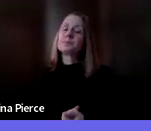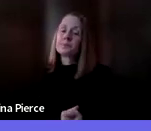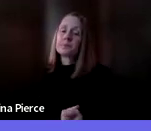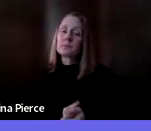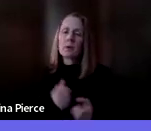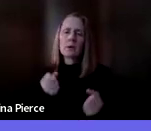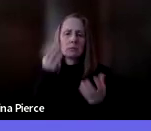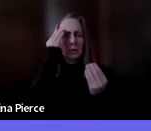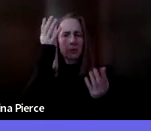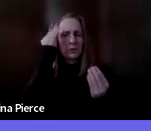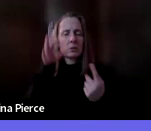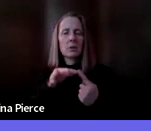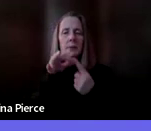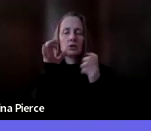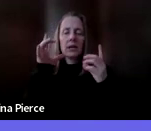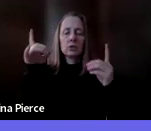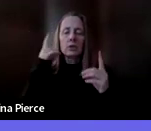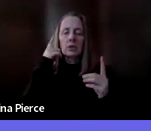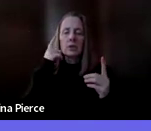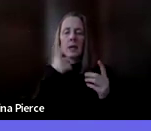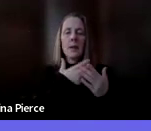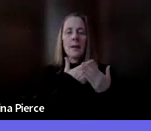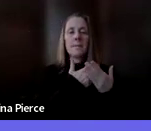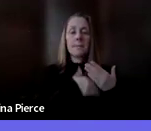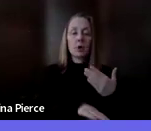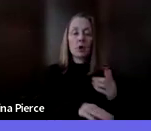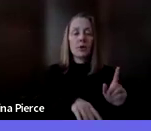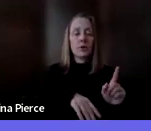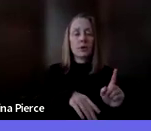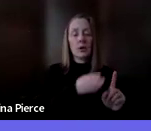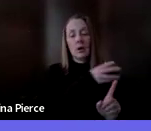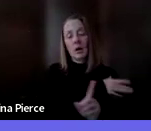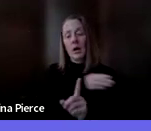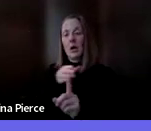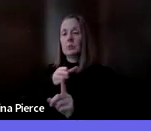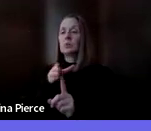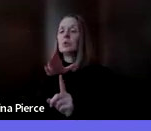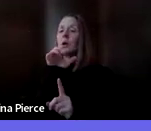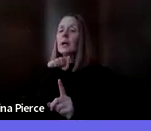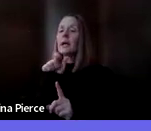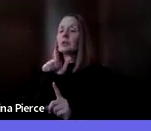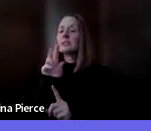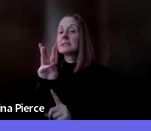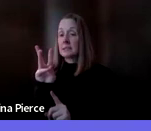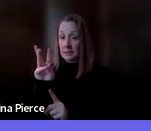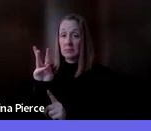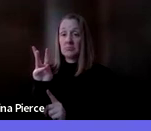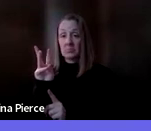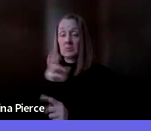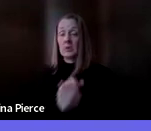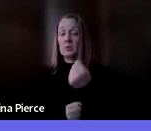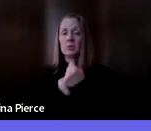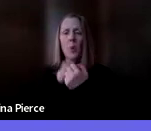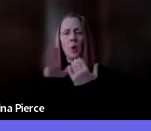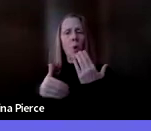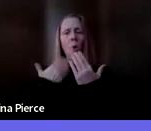Special education in Michigan is from birth can go all the way through age 25 to age 26. We support all of